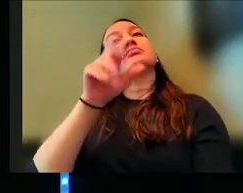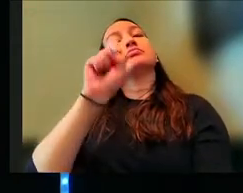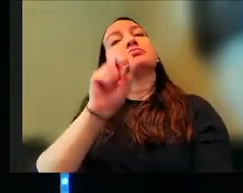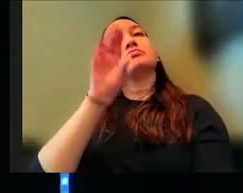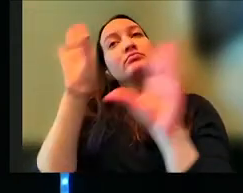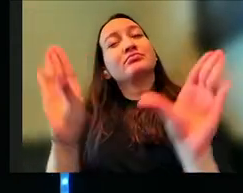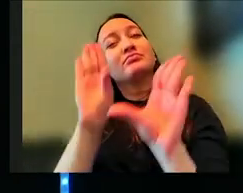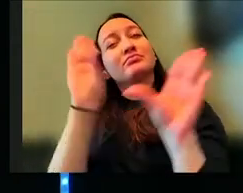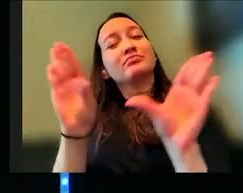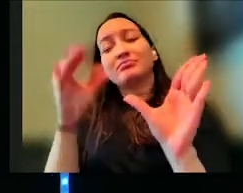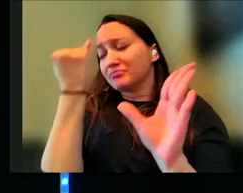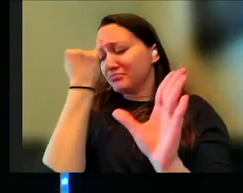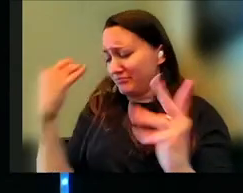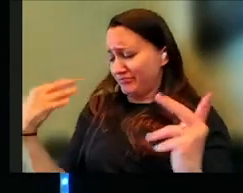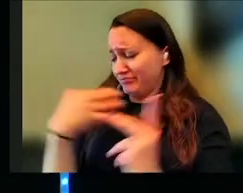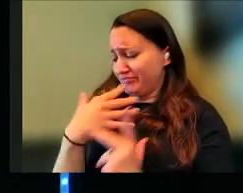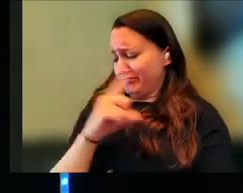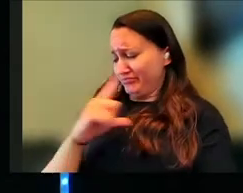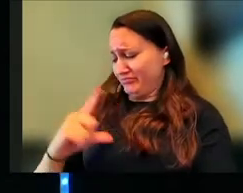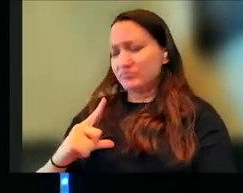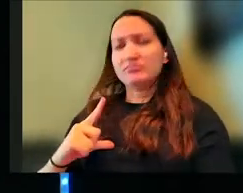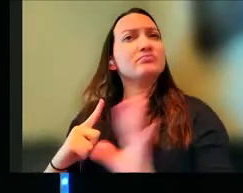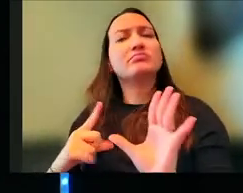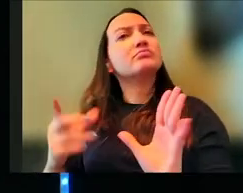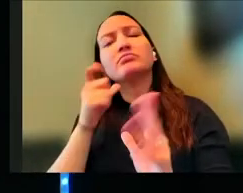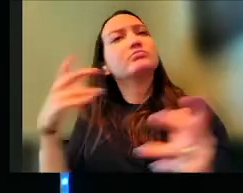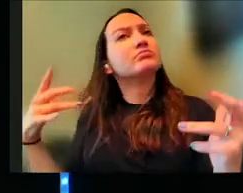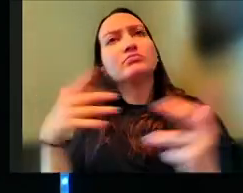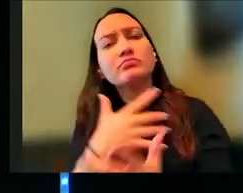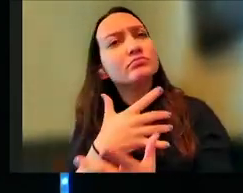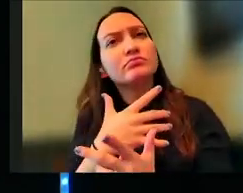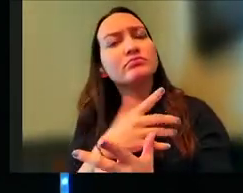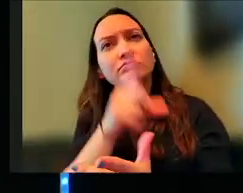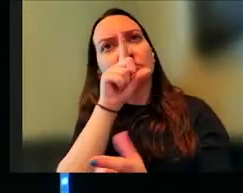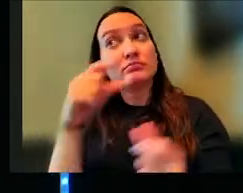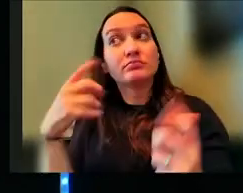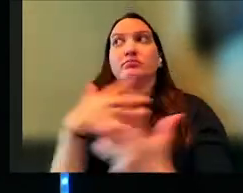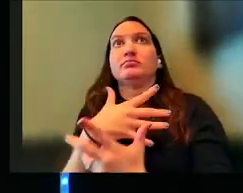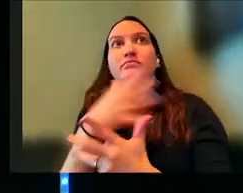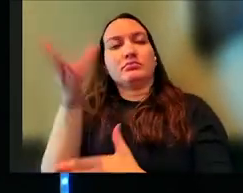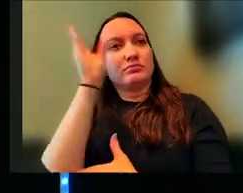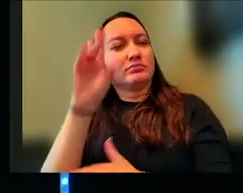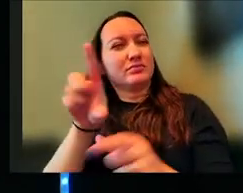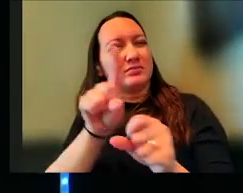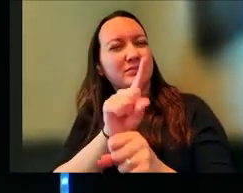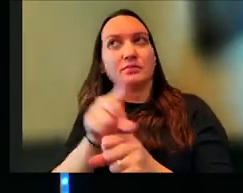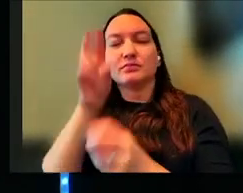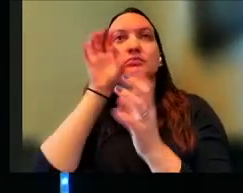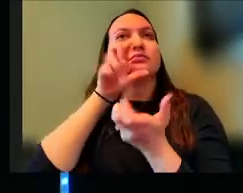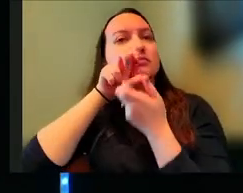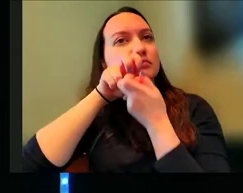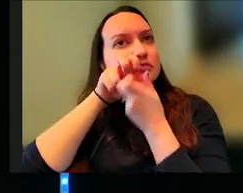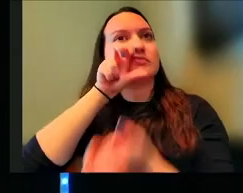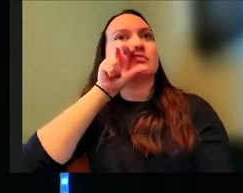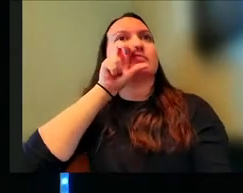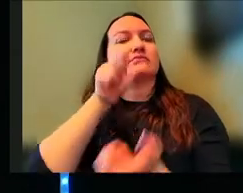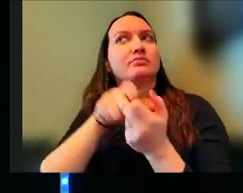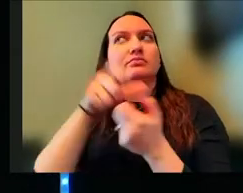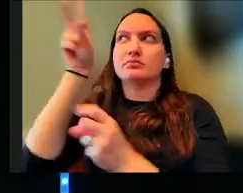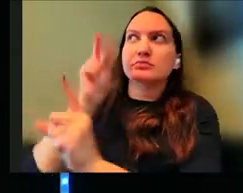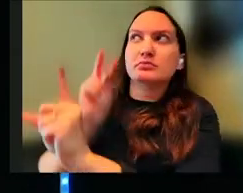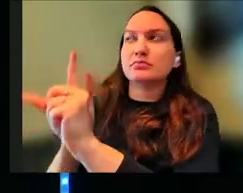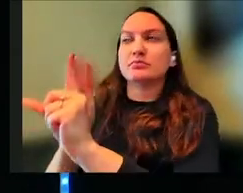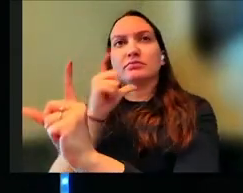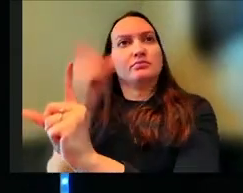this idea of fearing the Lord, it's not a fear to be truly afraid of God, but instead to be in awe and of reverence of God and who he